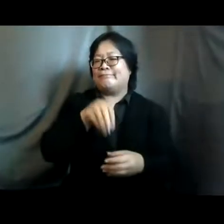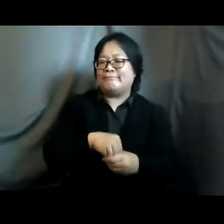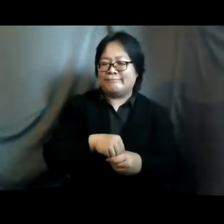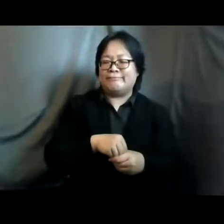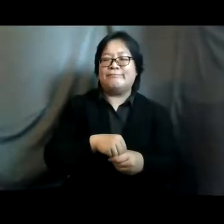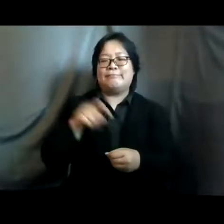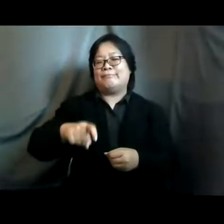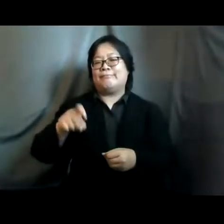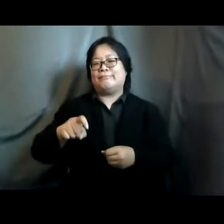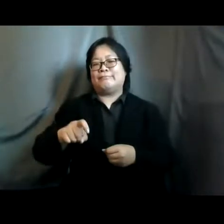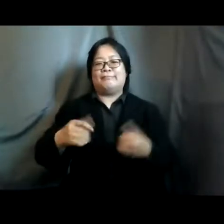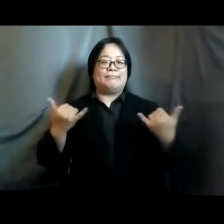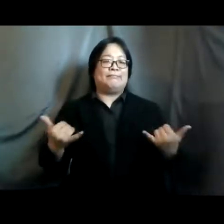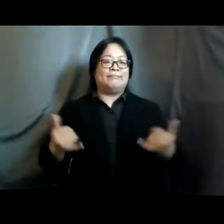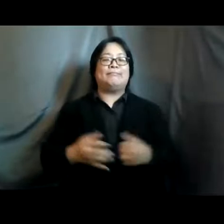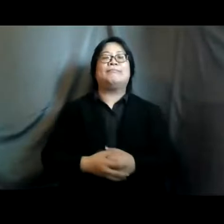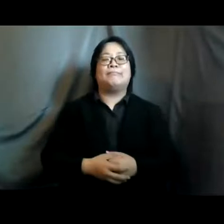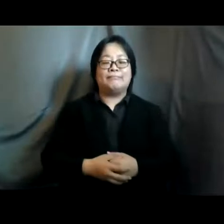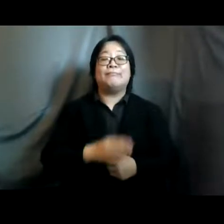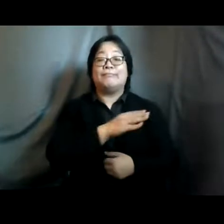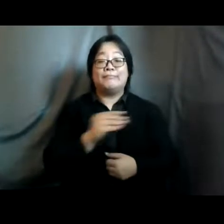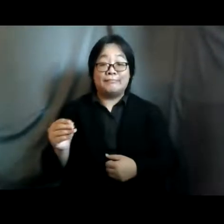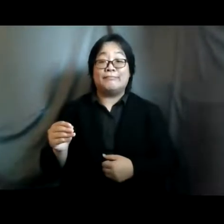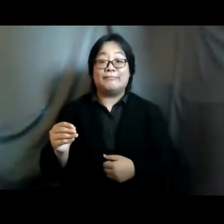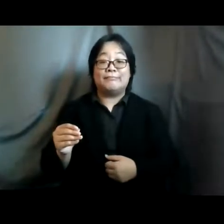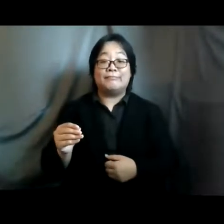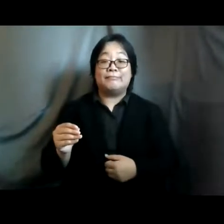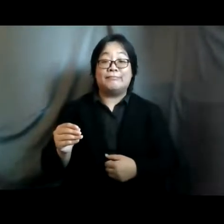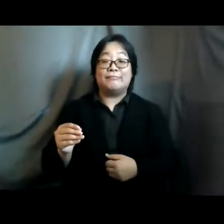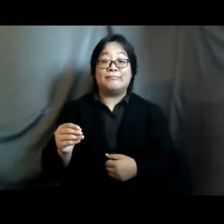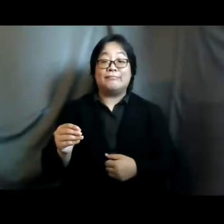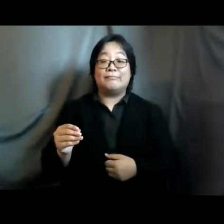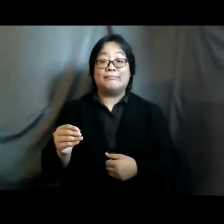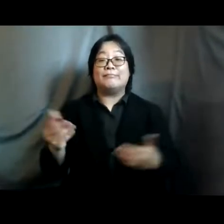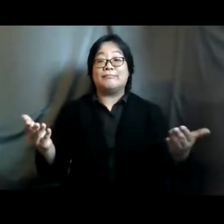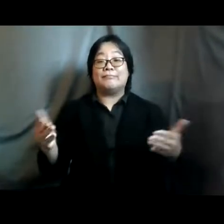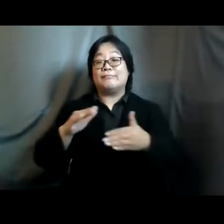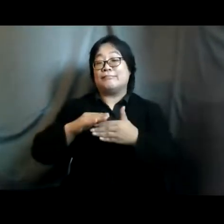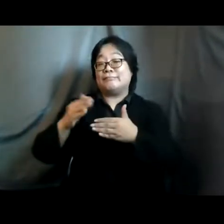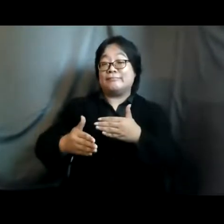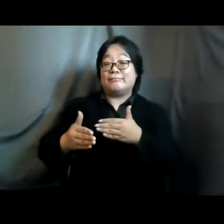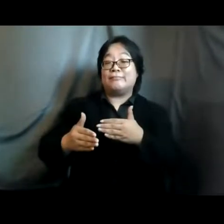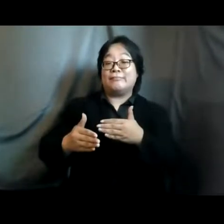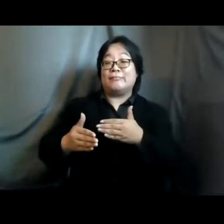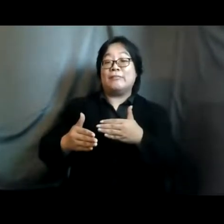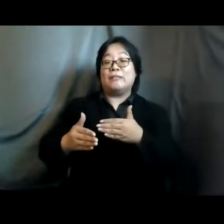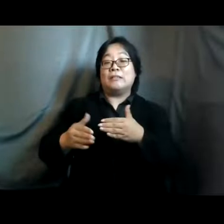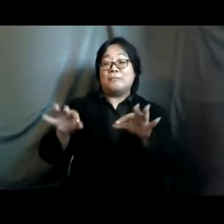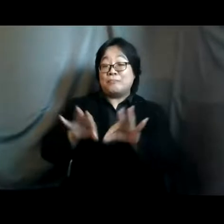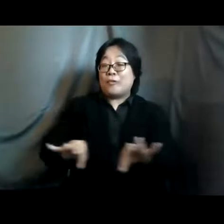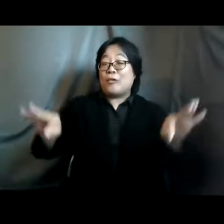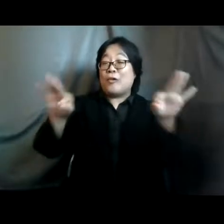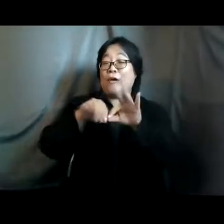uh current context that we have and uh you know and at the end at the root of it or the heart of this uh